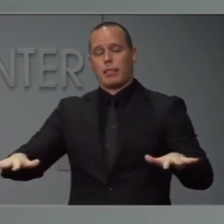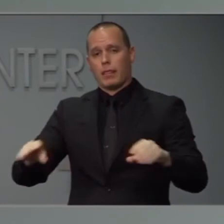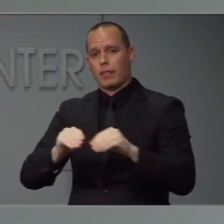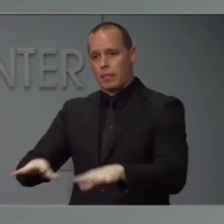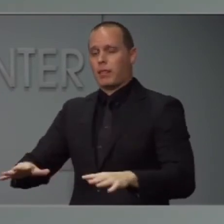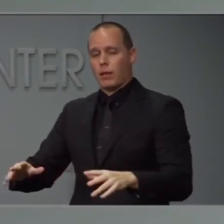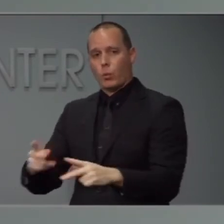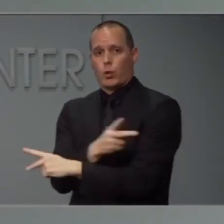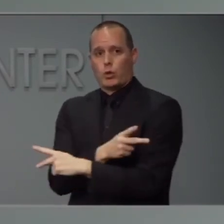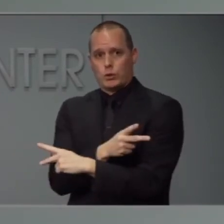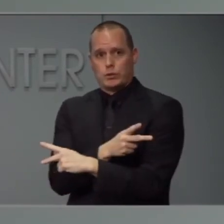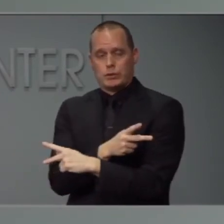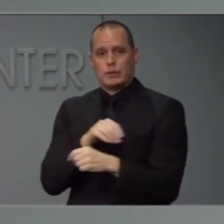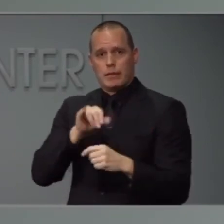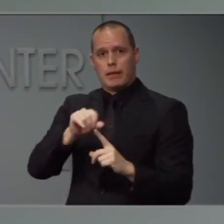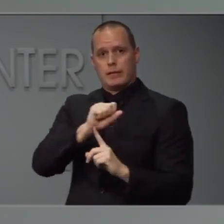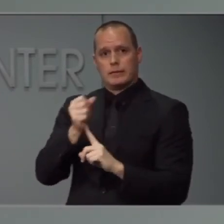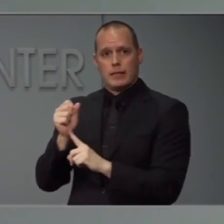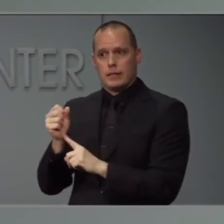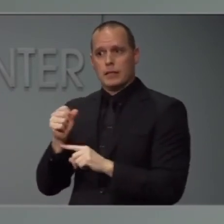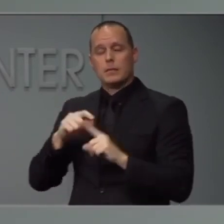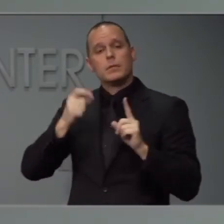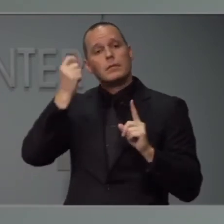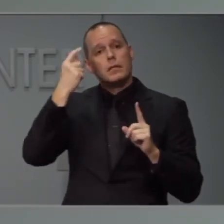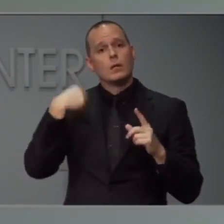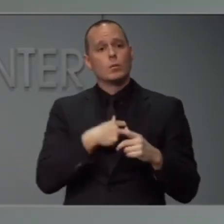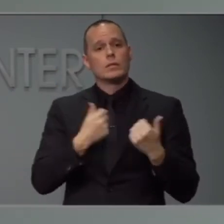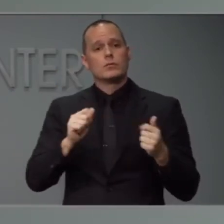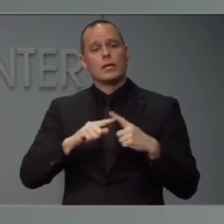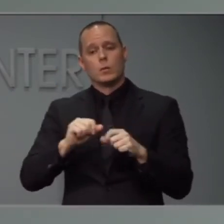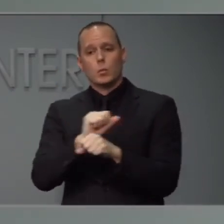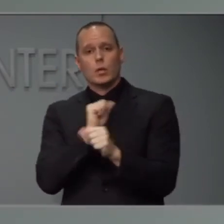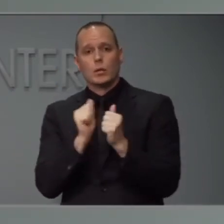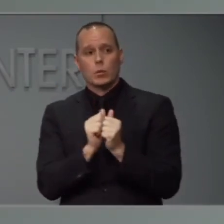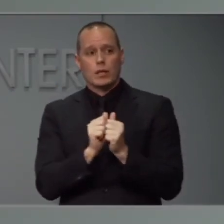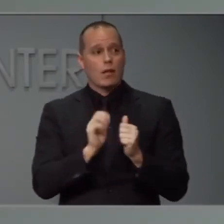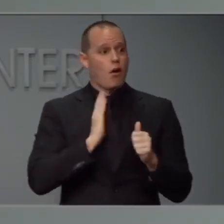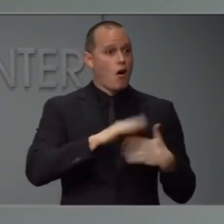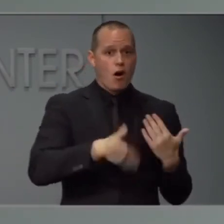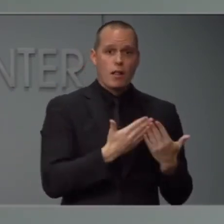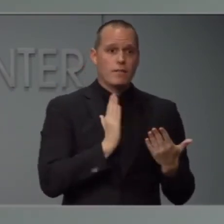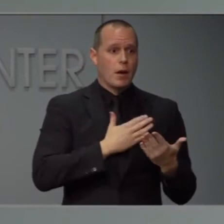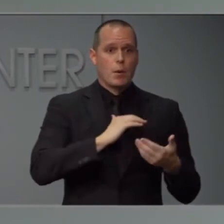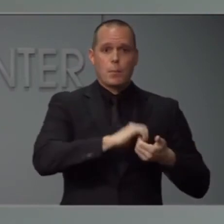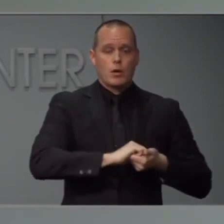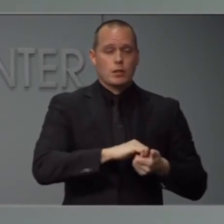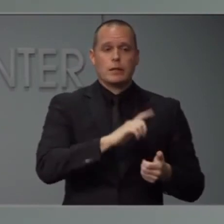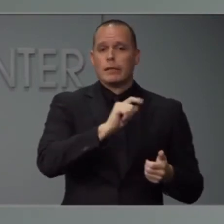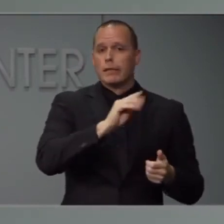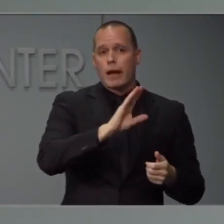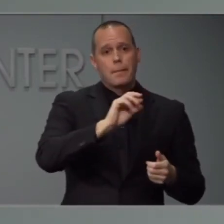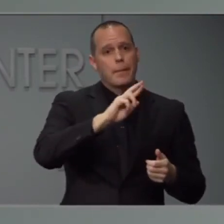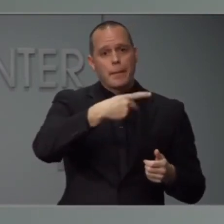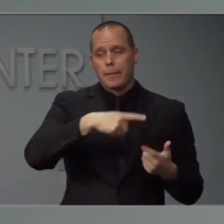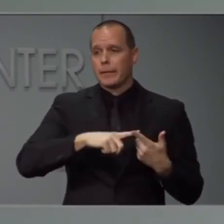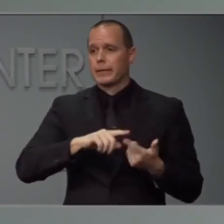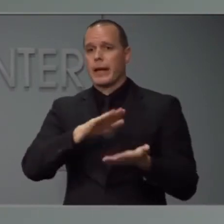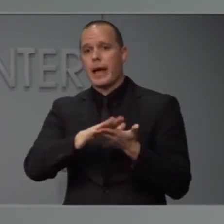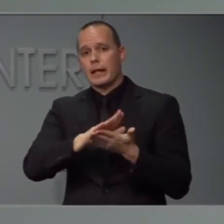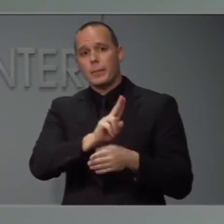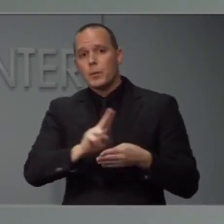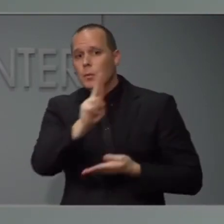in some of those settings. But we are trying to work collaboratively with all of our partners, whether it's LabCorp or our academic